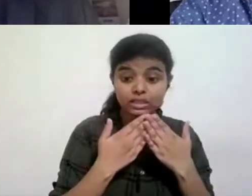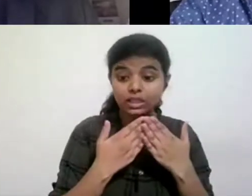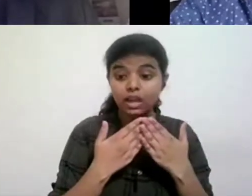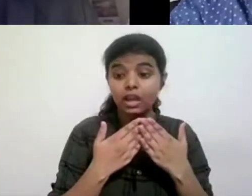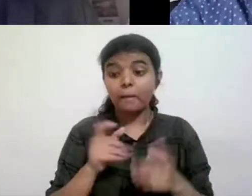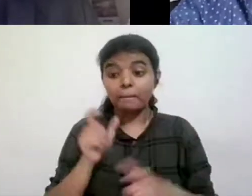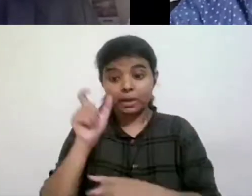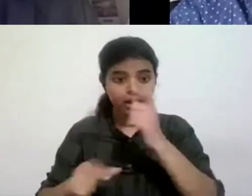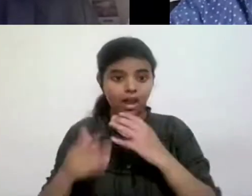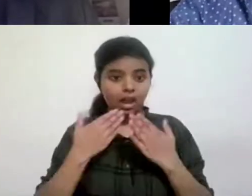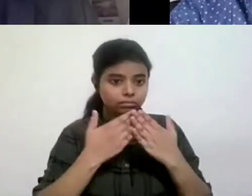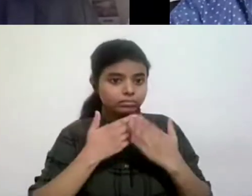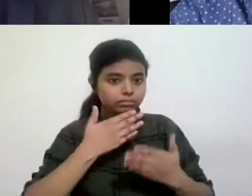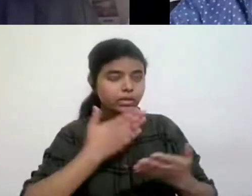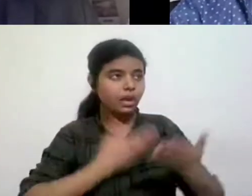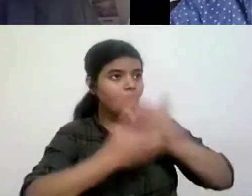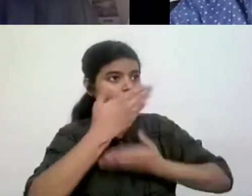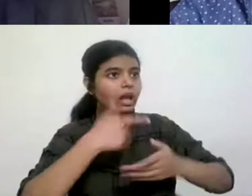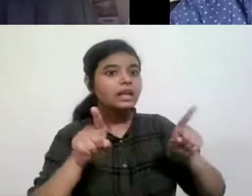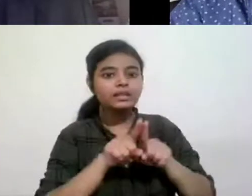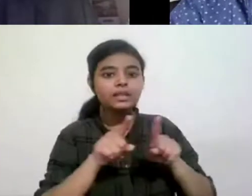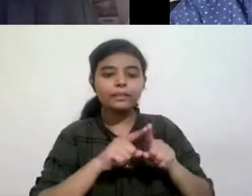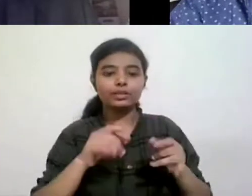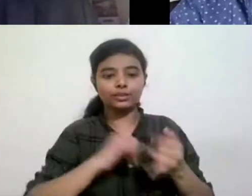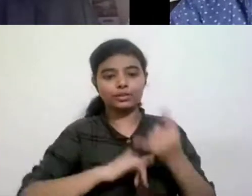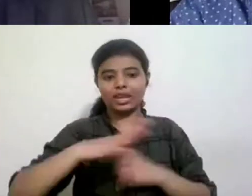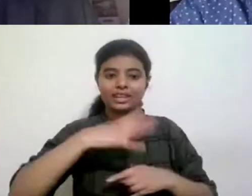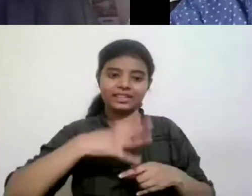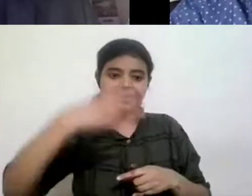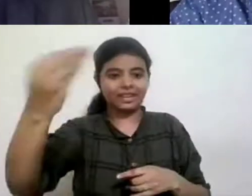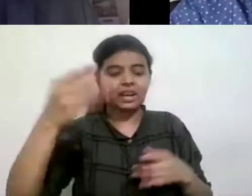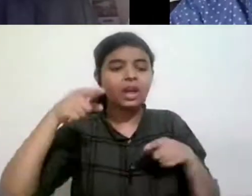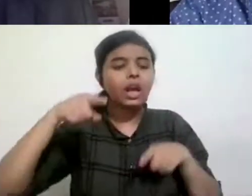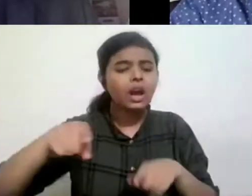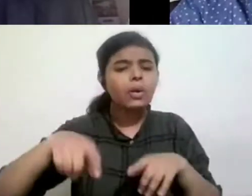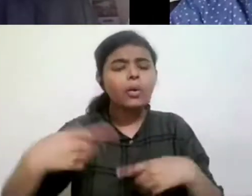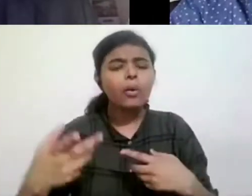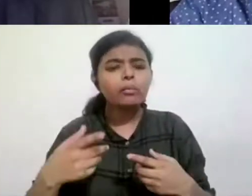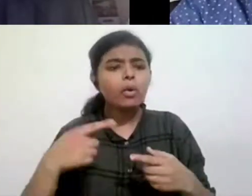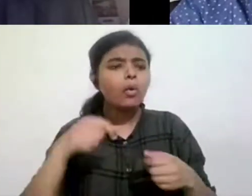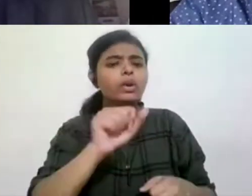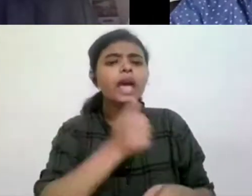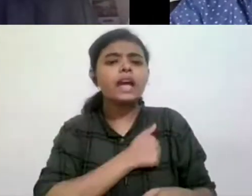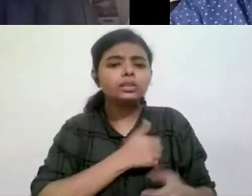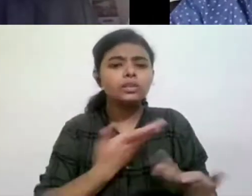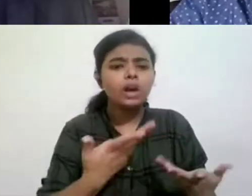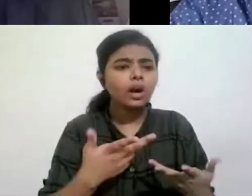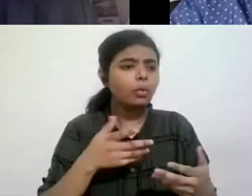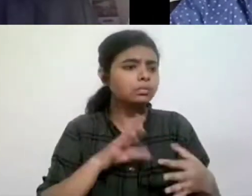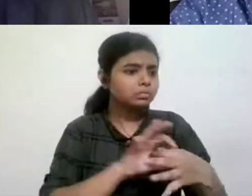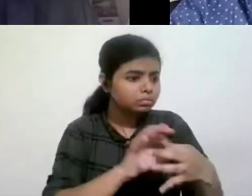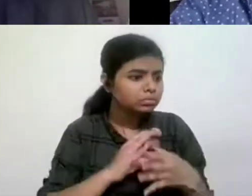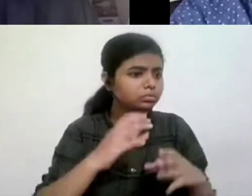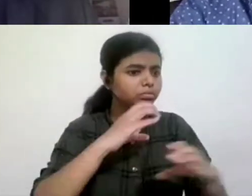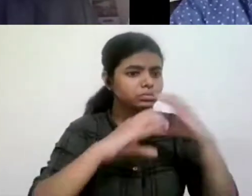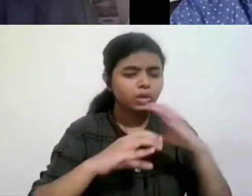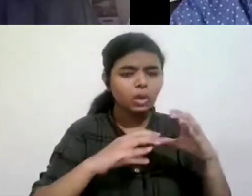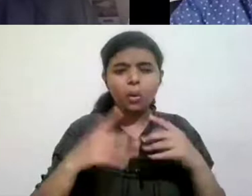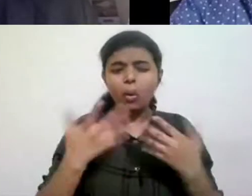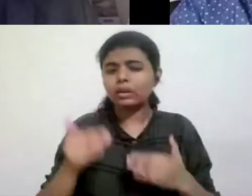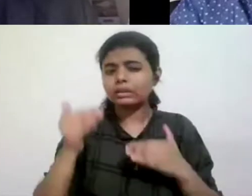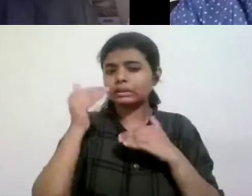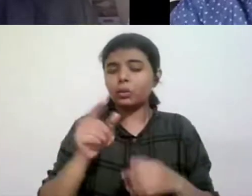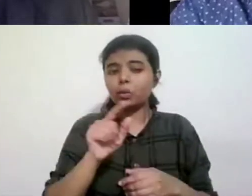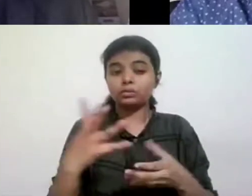studies and take it out to society rather than just limited within the participations or limited to participations within the academic